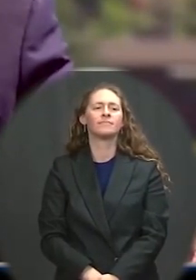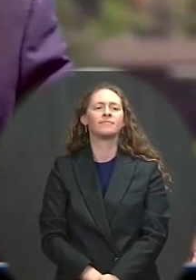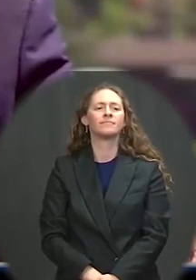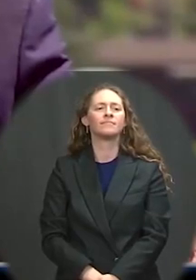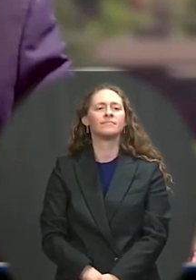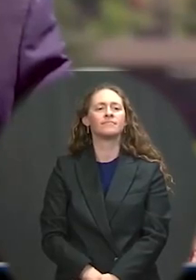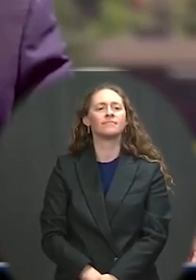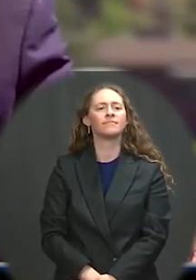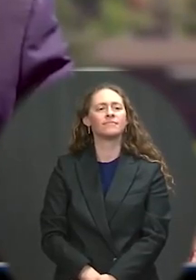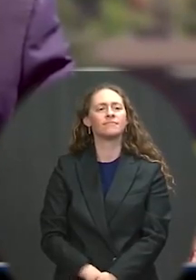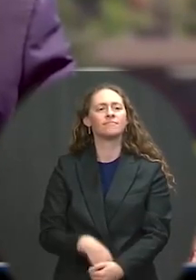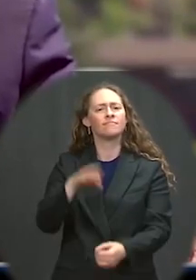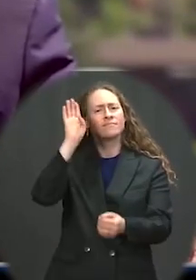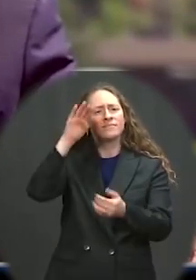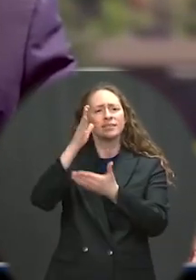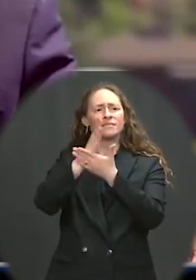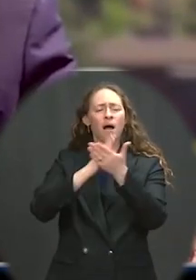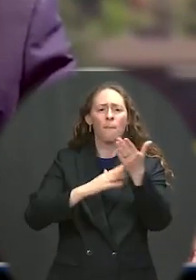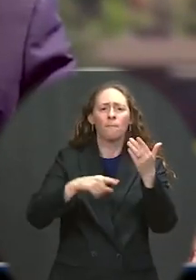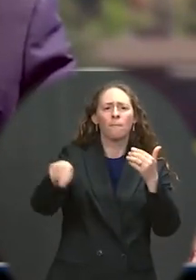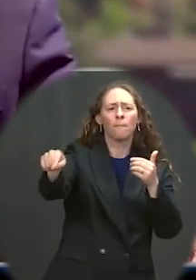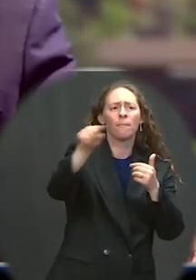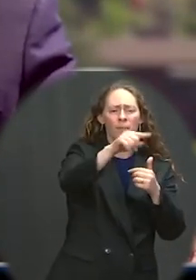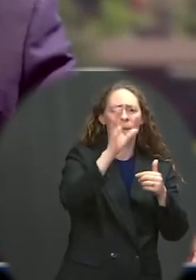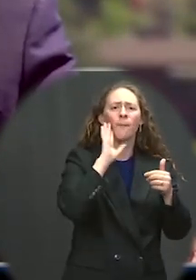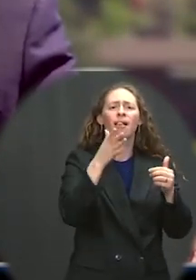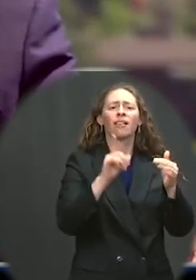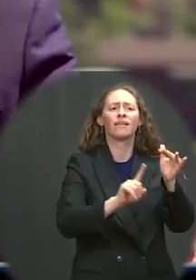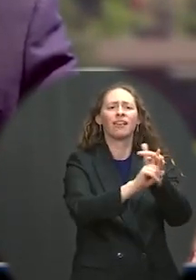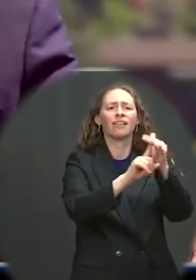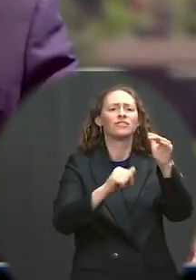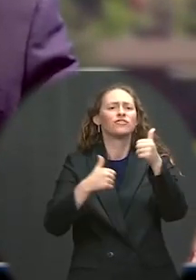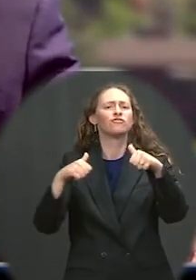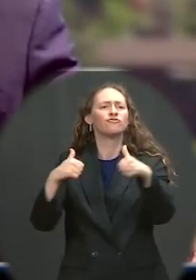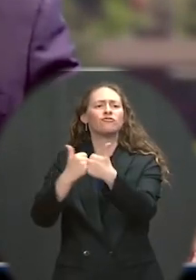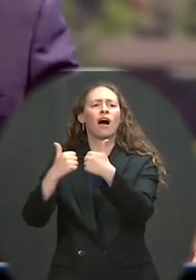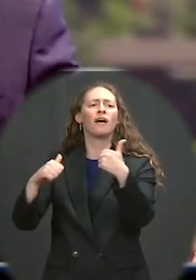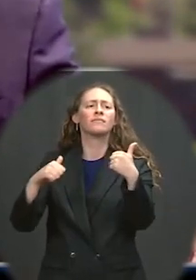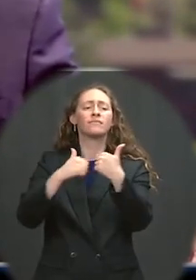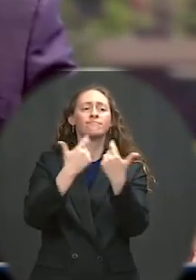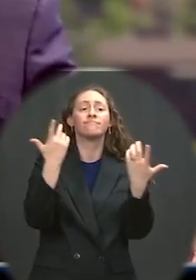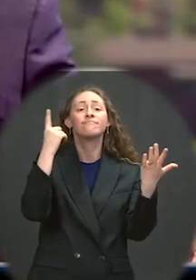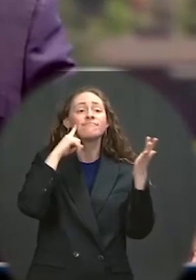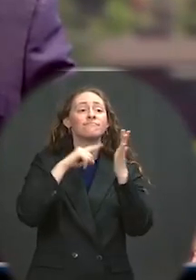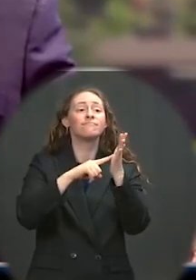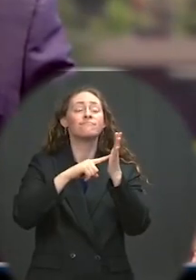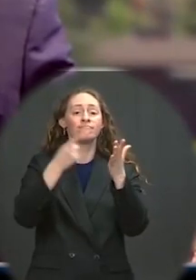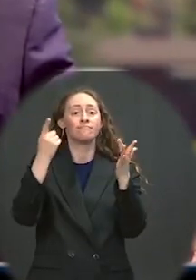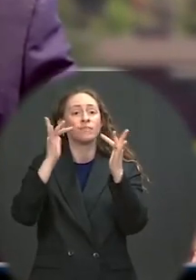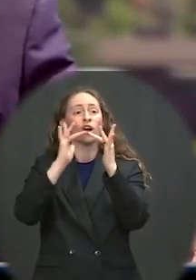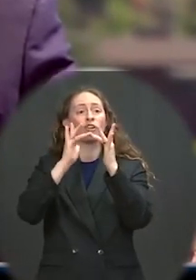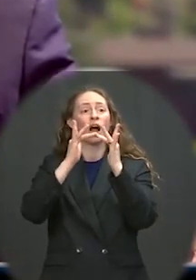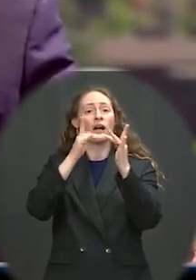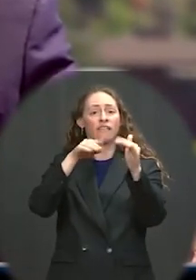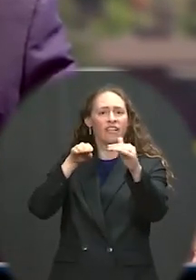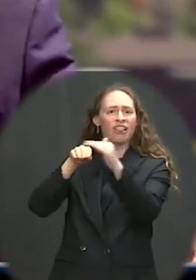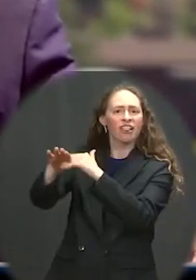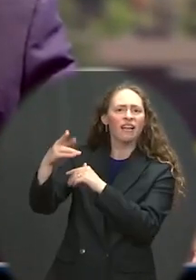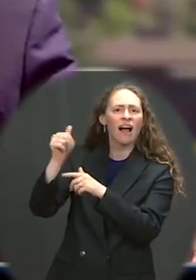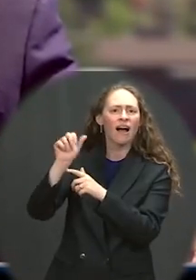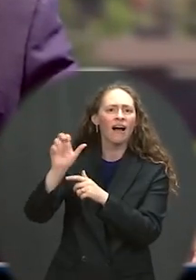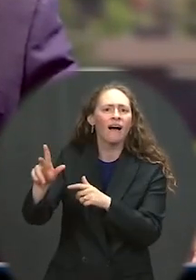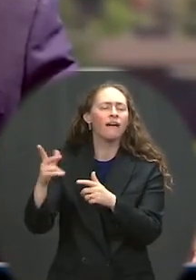both by the rapid advance of technology and the disruptive actions of nations like China